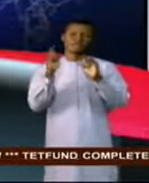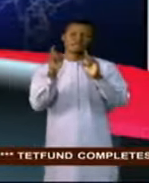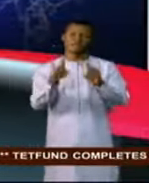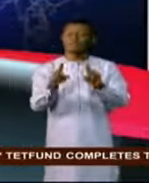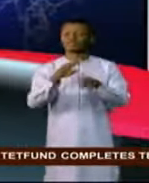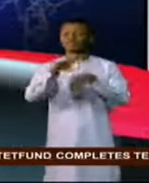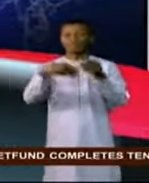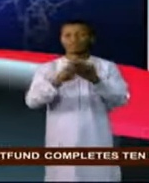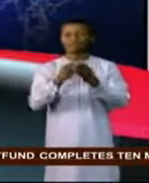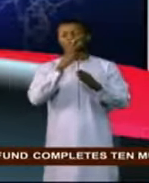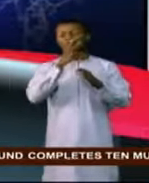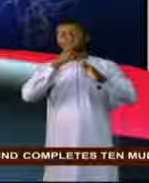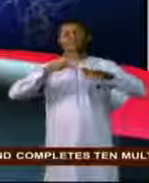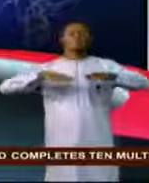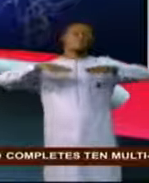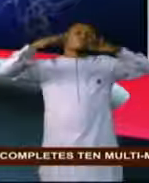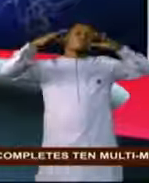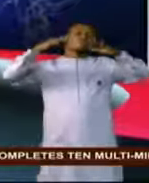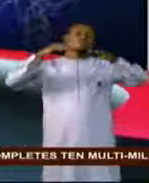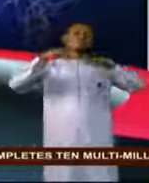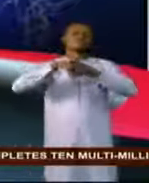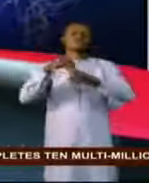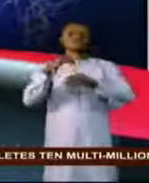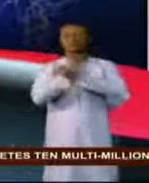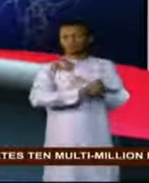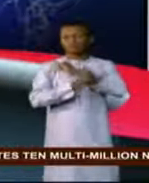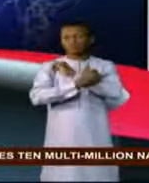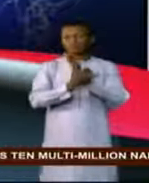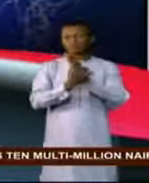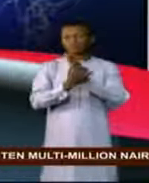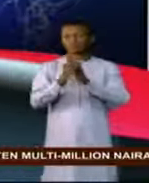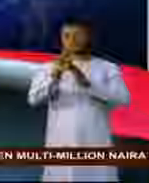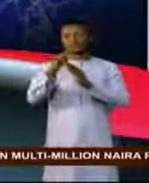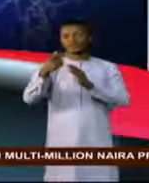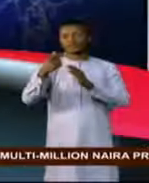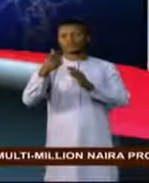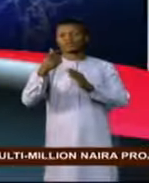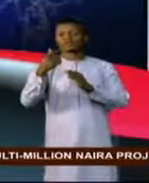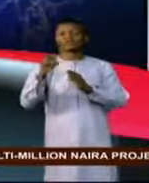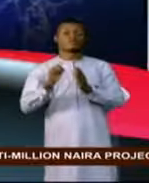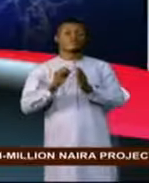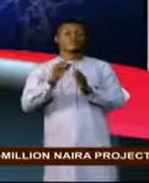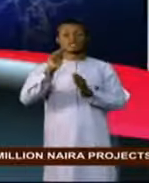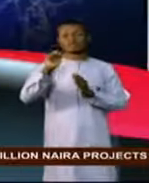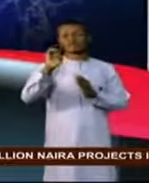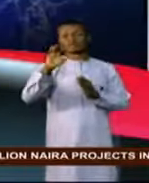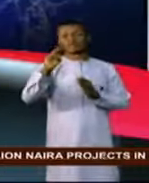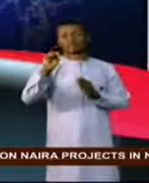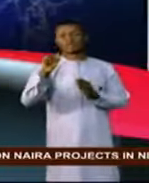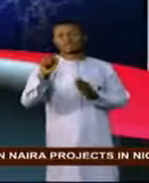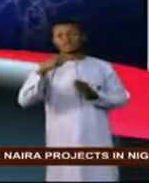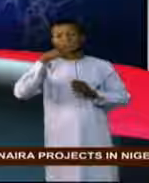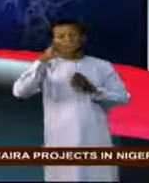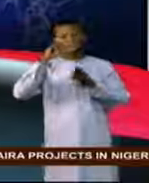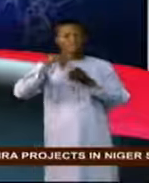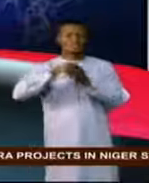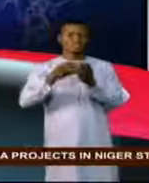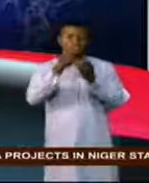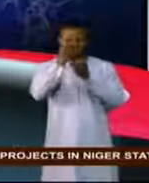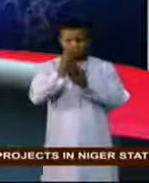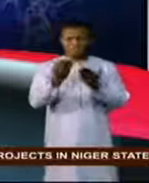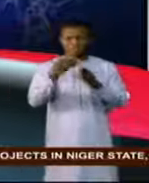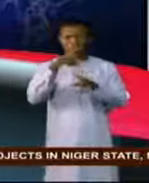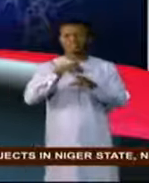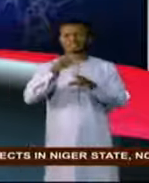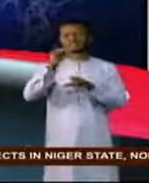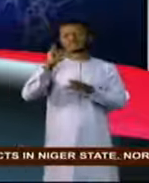the country. Director General of the agency, Air Vice-Marshal Mohamadu Mohamad represented, stated this in a message at